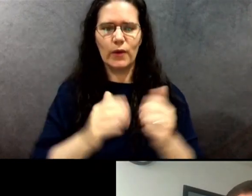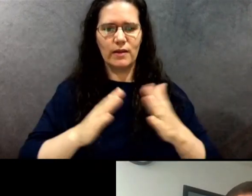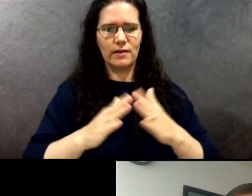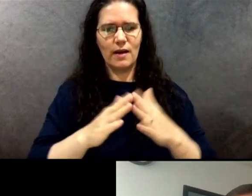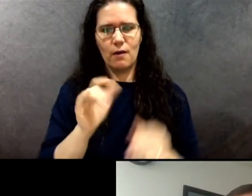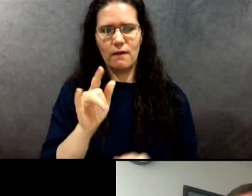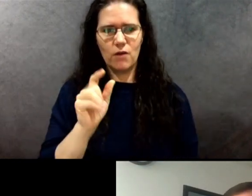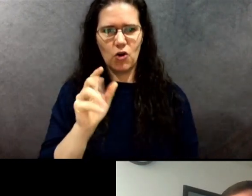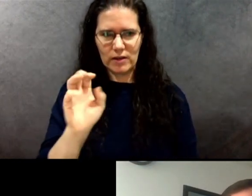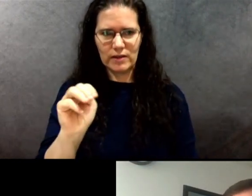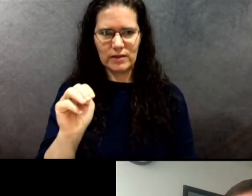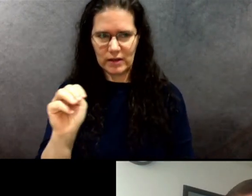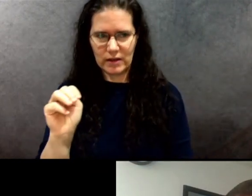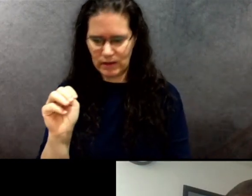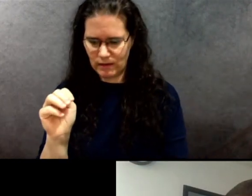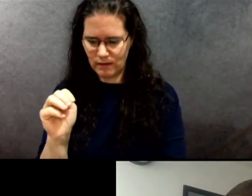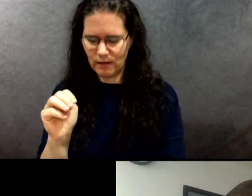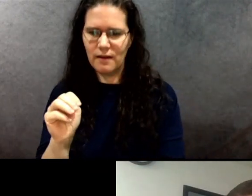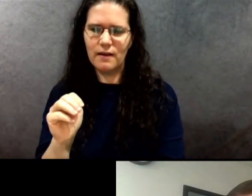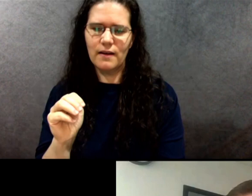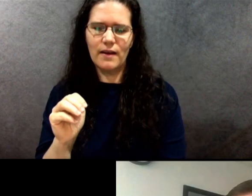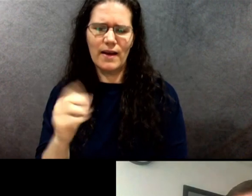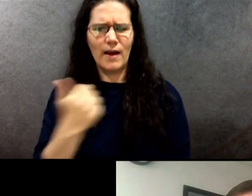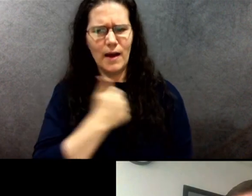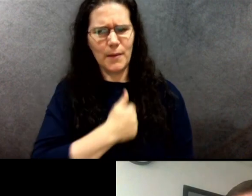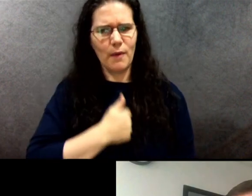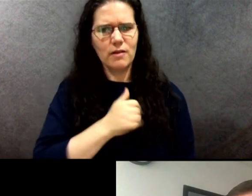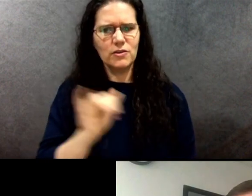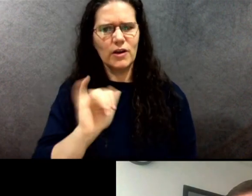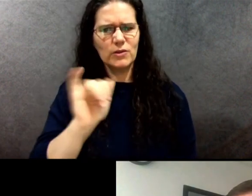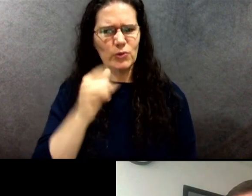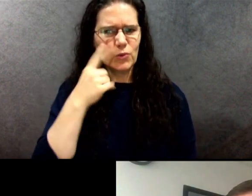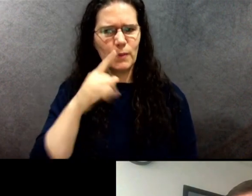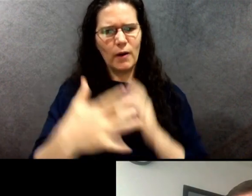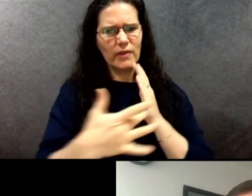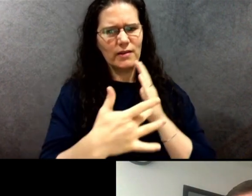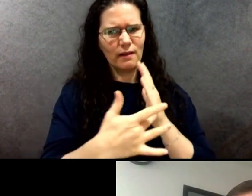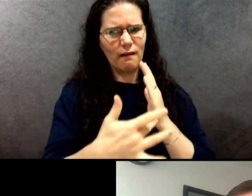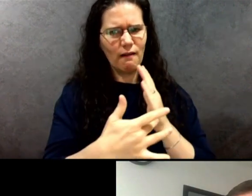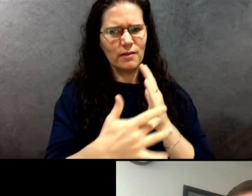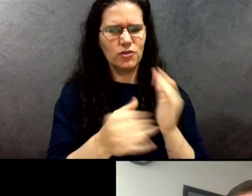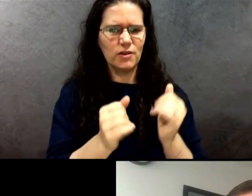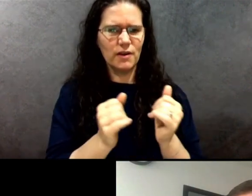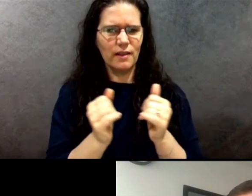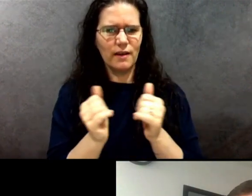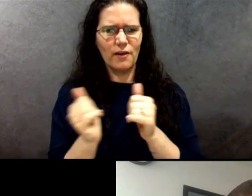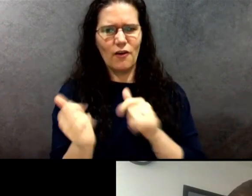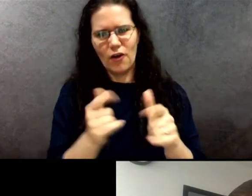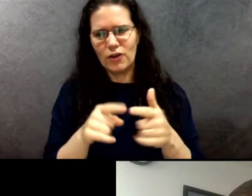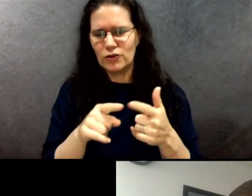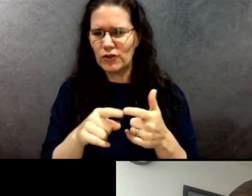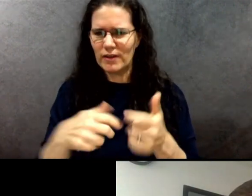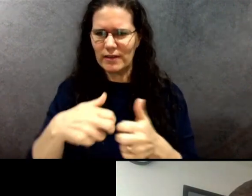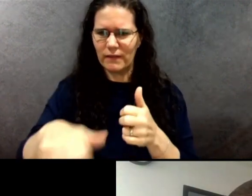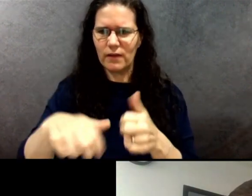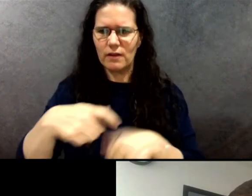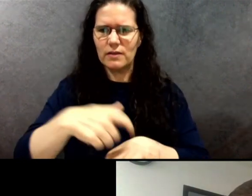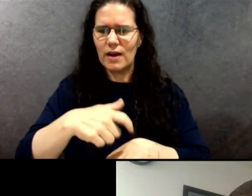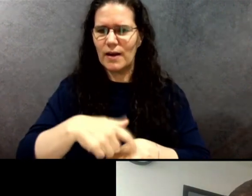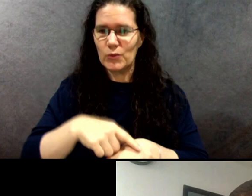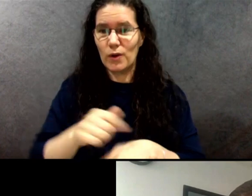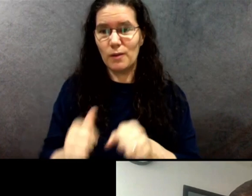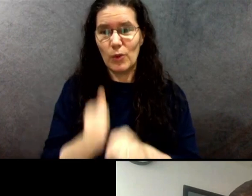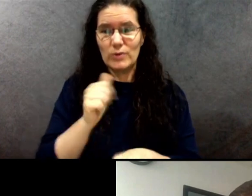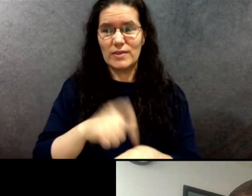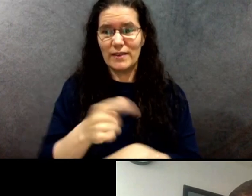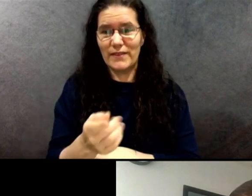Pedrini. I apologize as well for the technology. I think we're all in these very difficult times where we spend most of